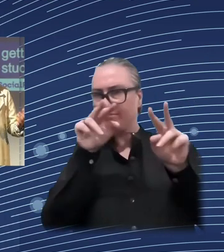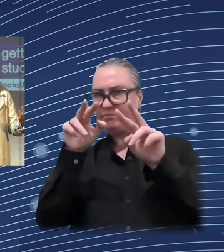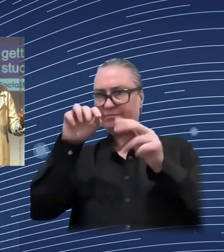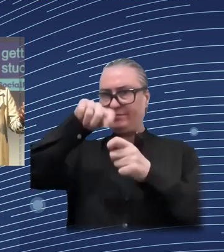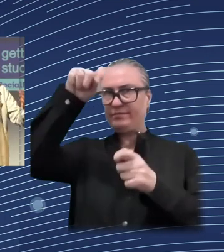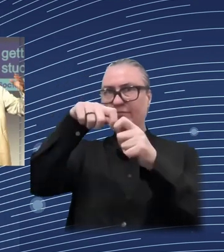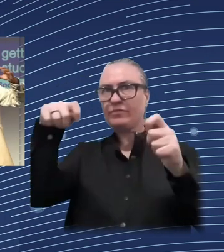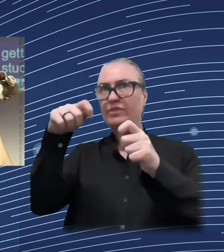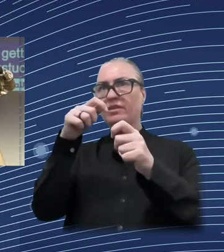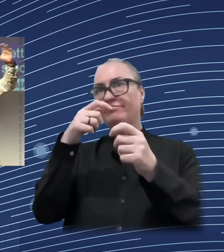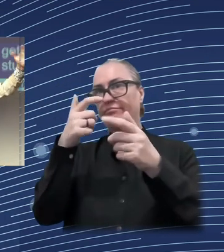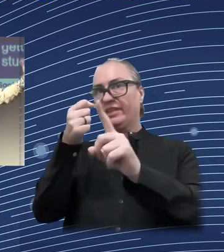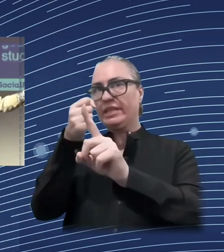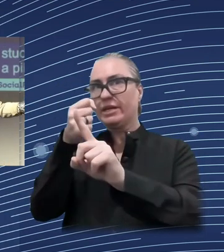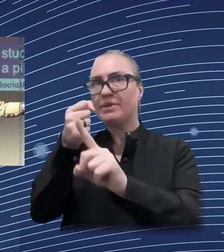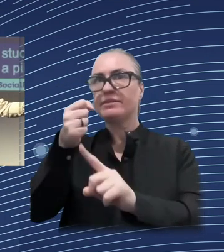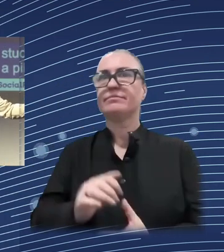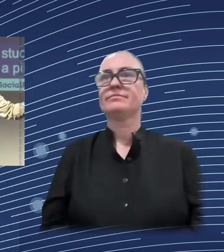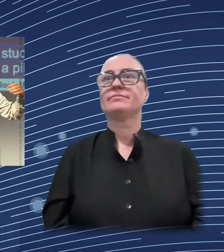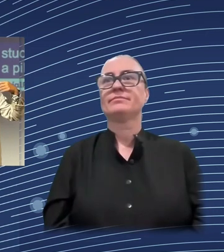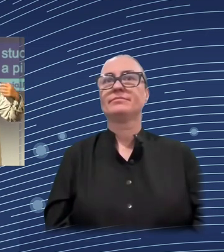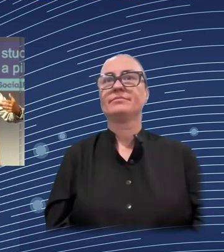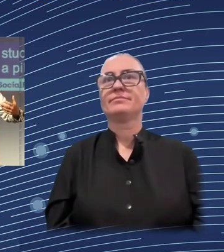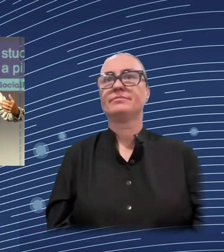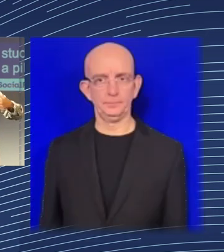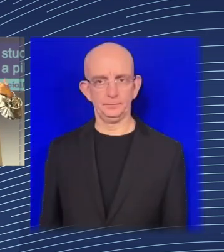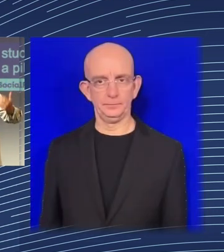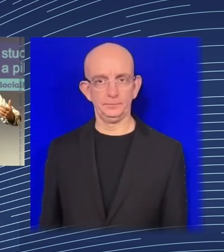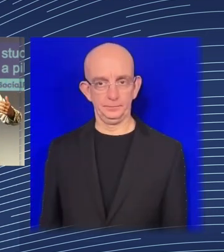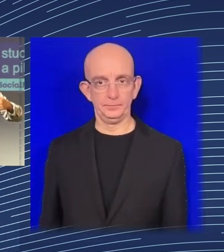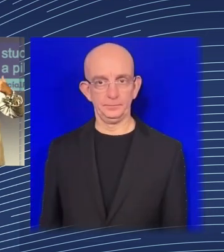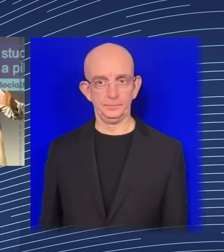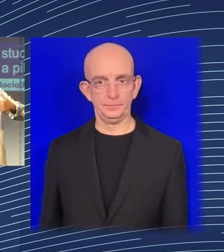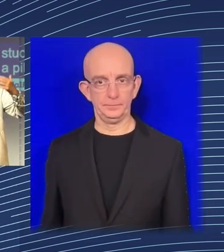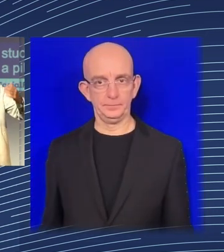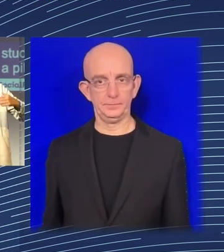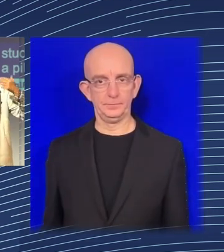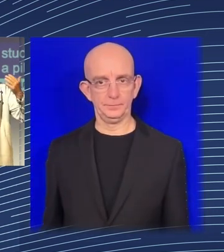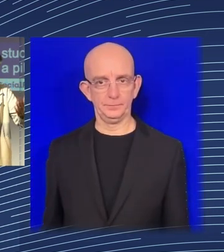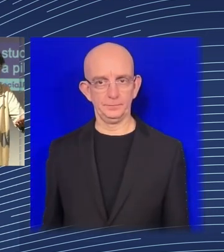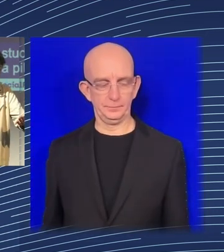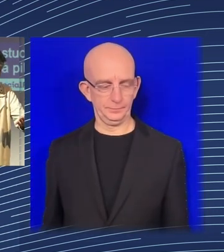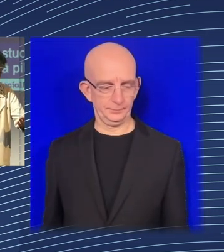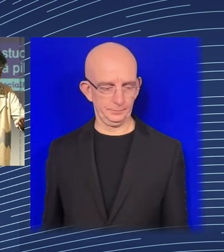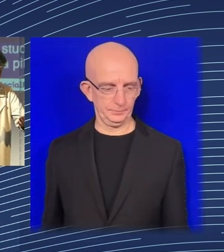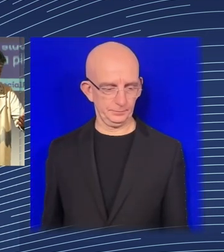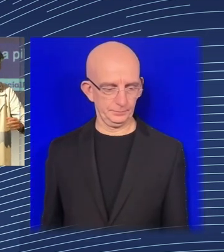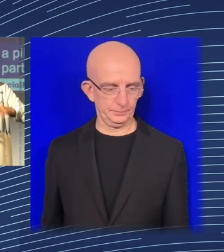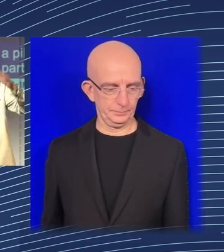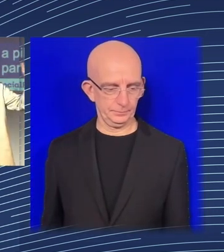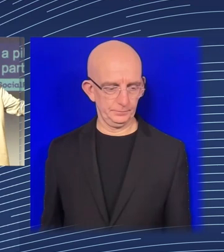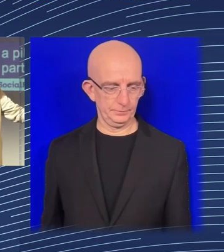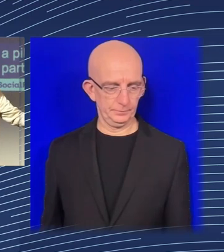means that you get a pool of people that are really suitable to participate in a particular intervention.